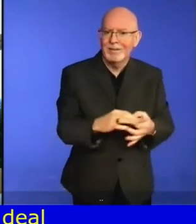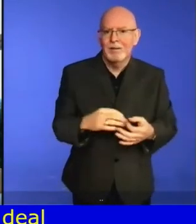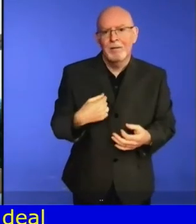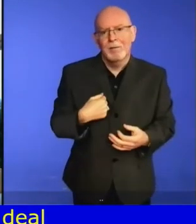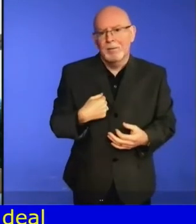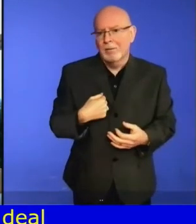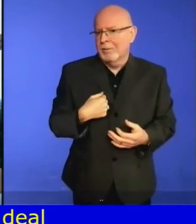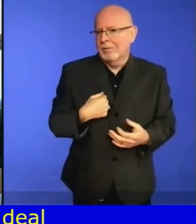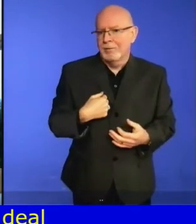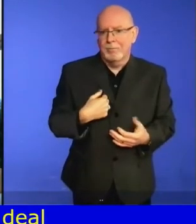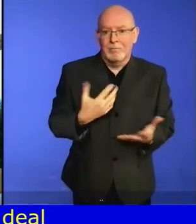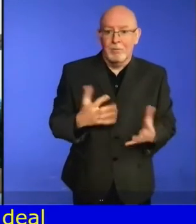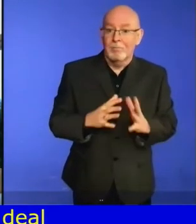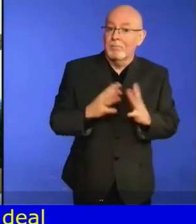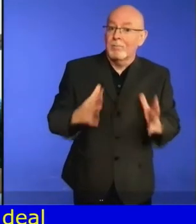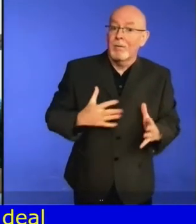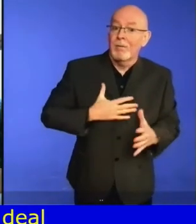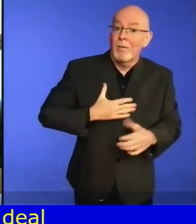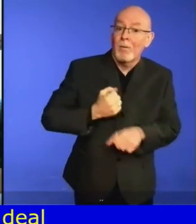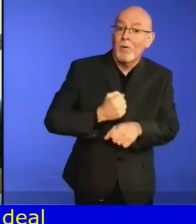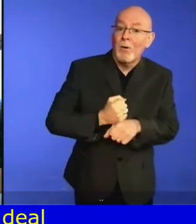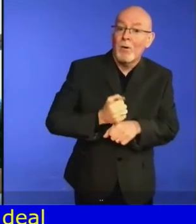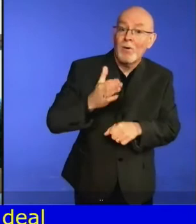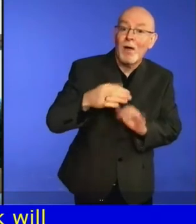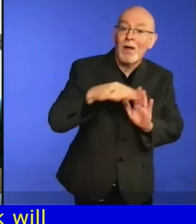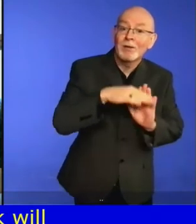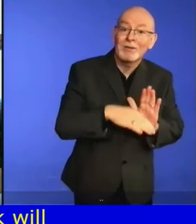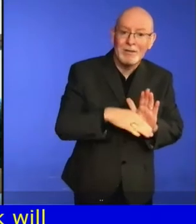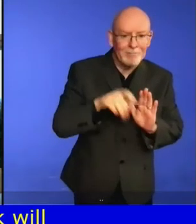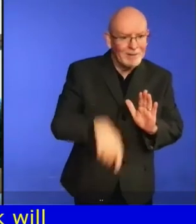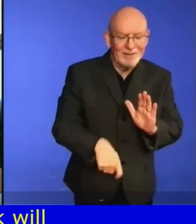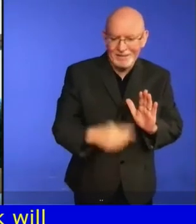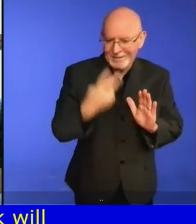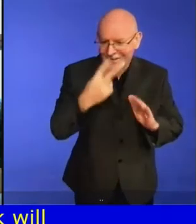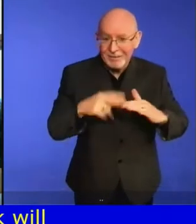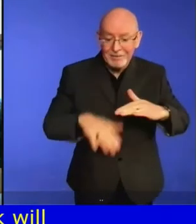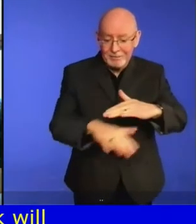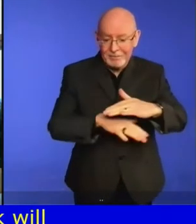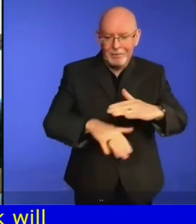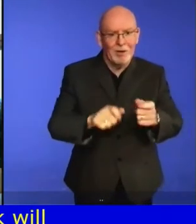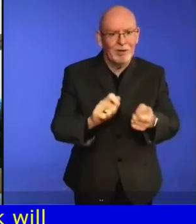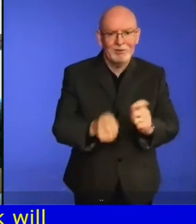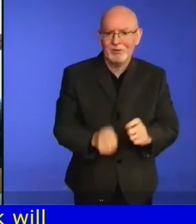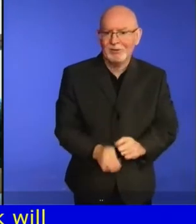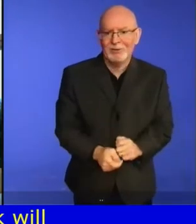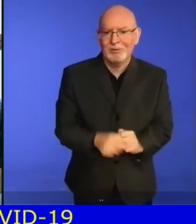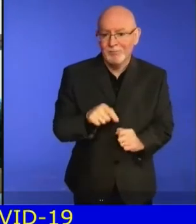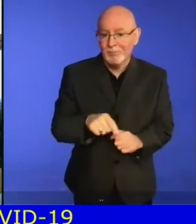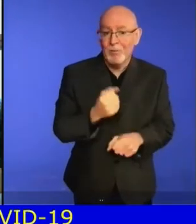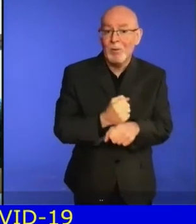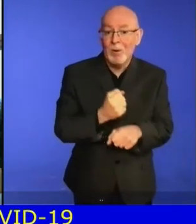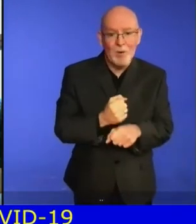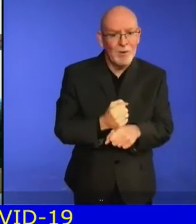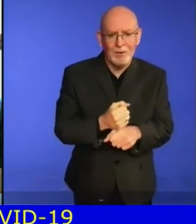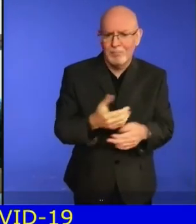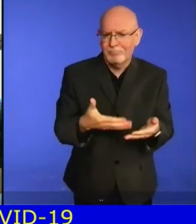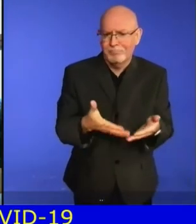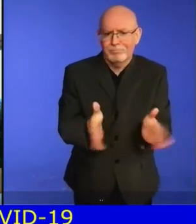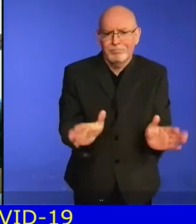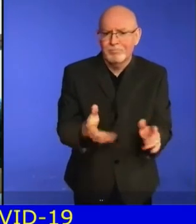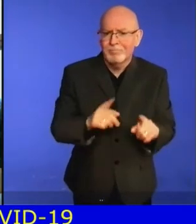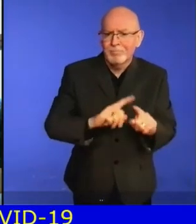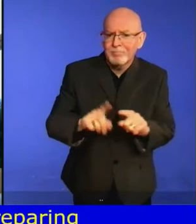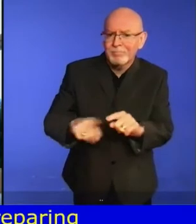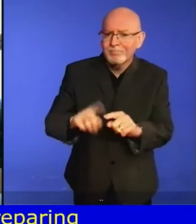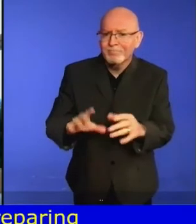for future crises that will face humanity in the future. And much of my future thematic work will